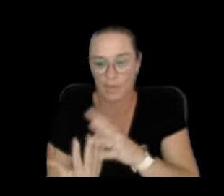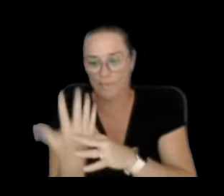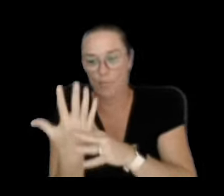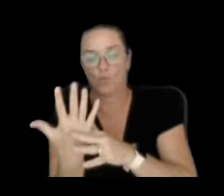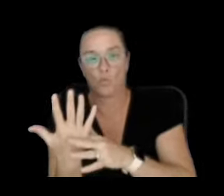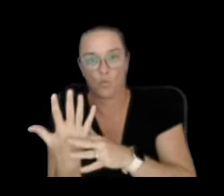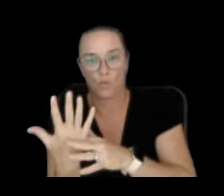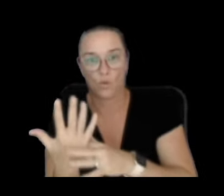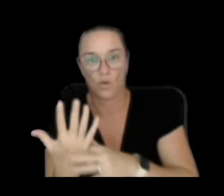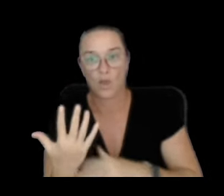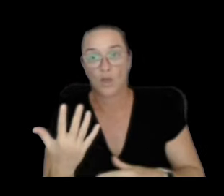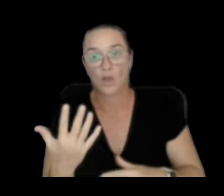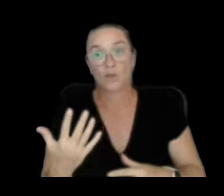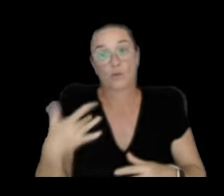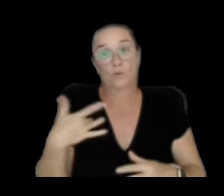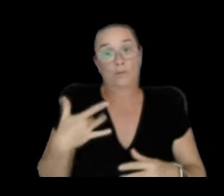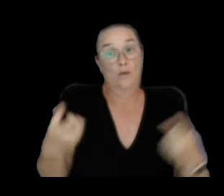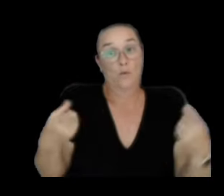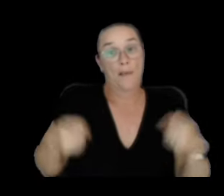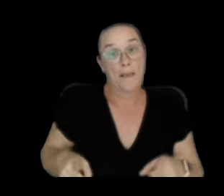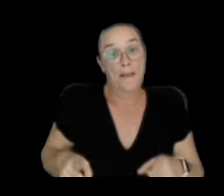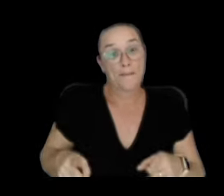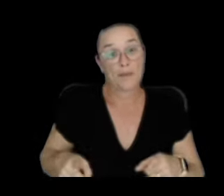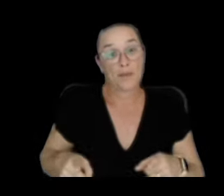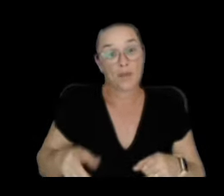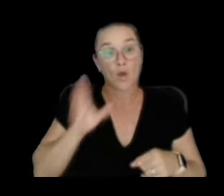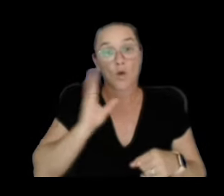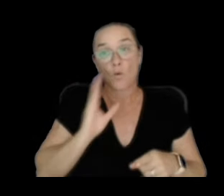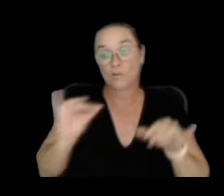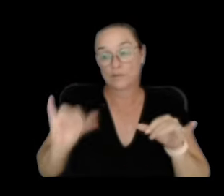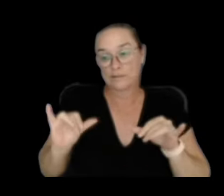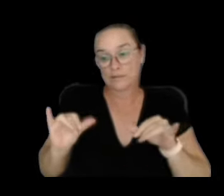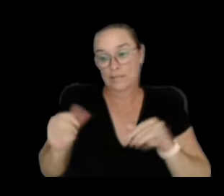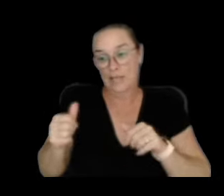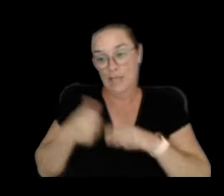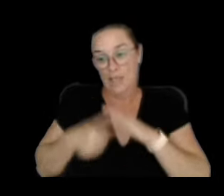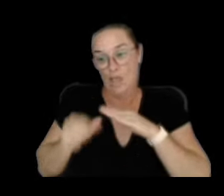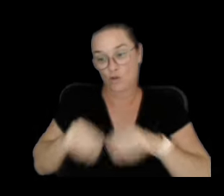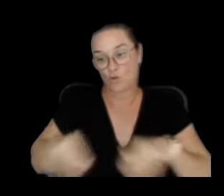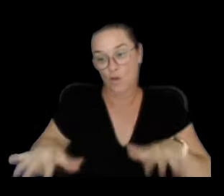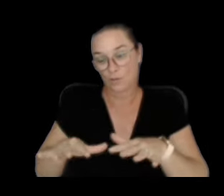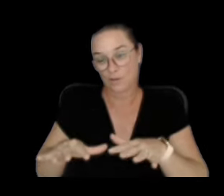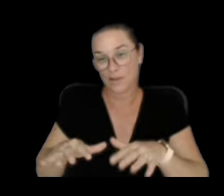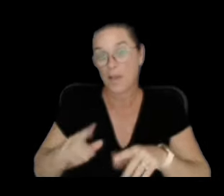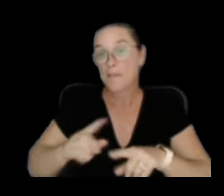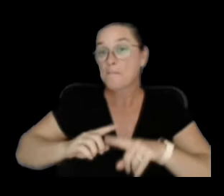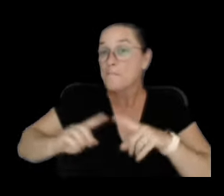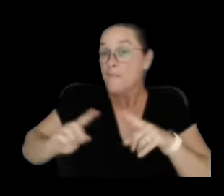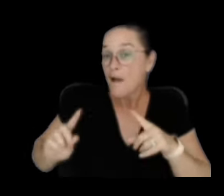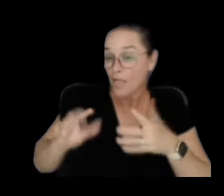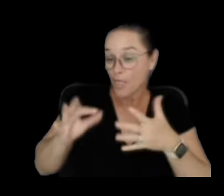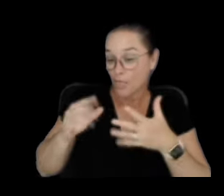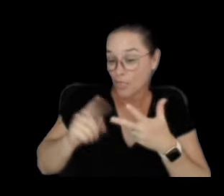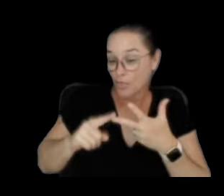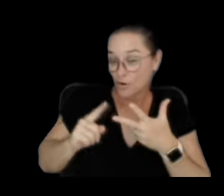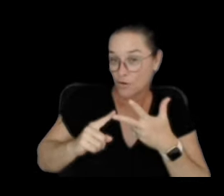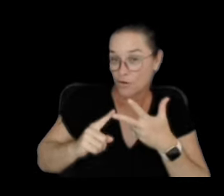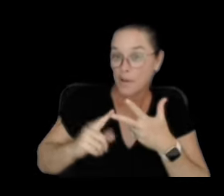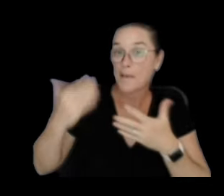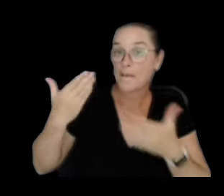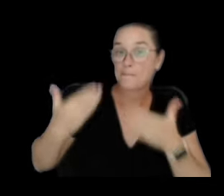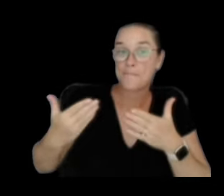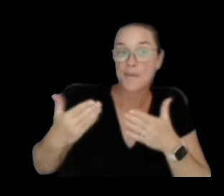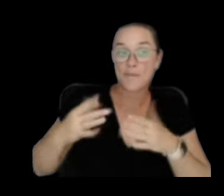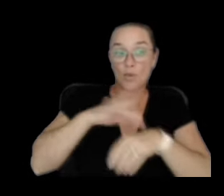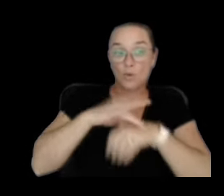likely outcome at this point seems like it remains an intrusion, unless the third option being that the earthquakes migrate further